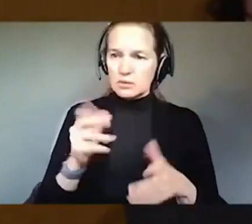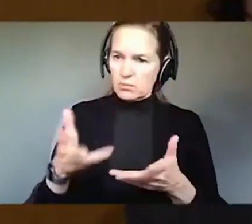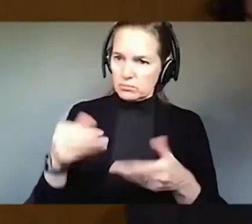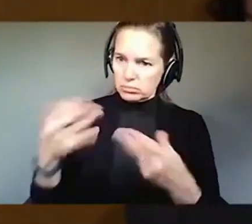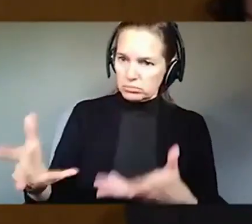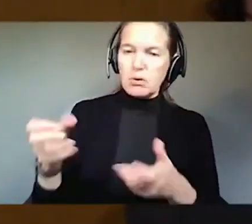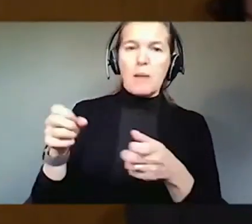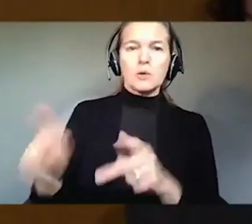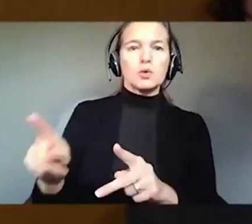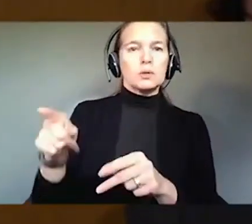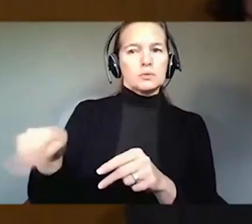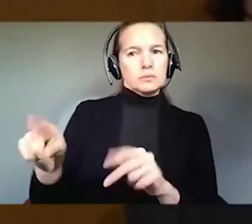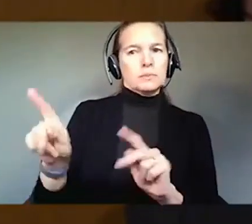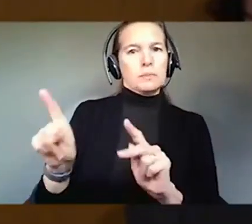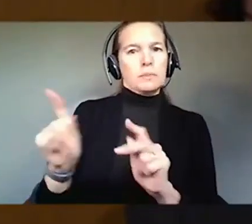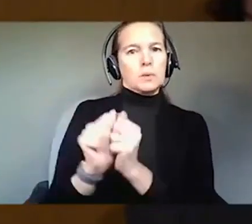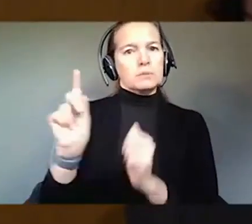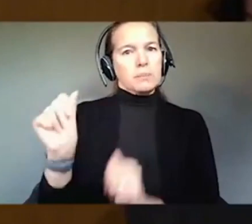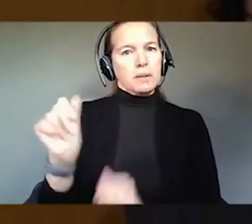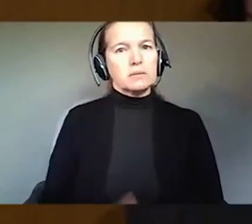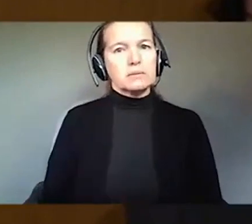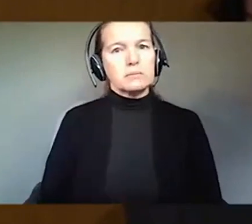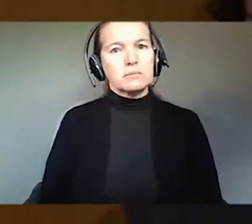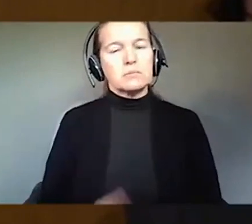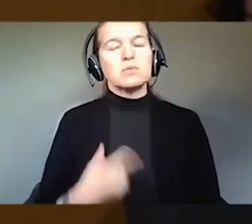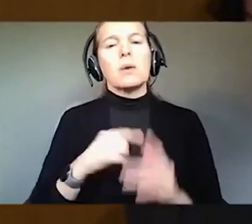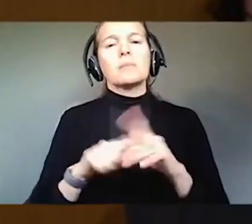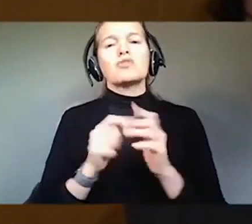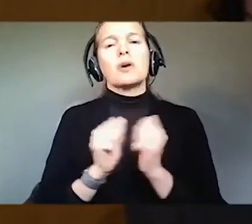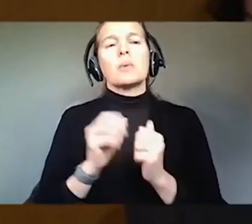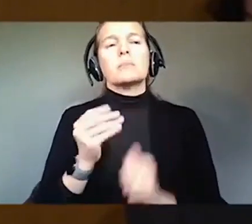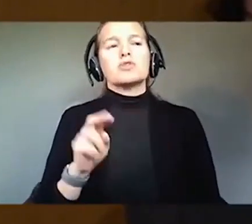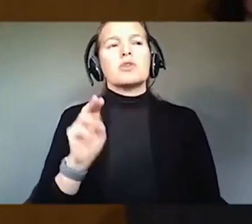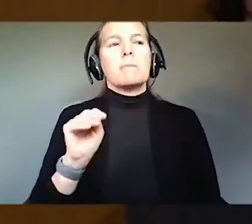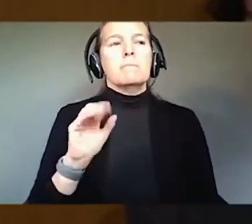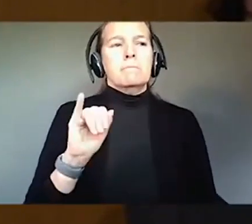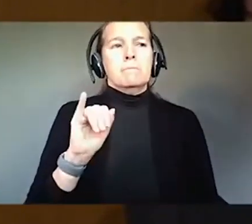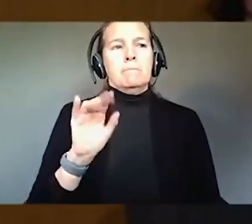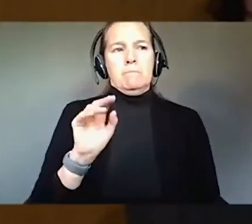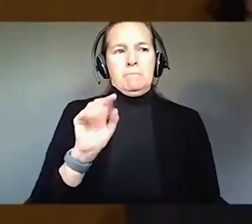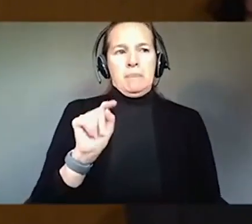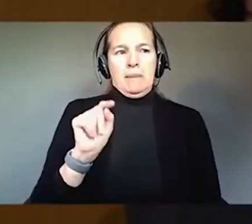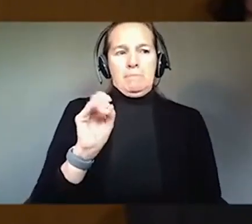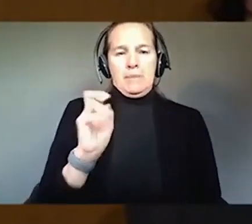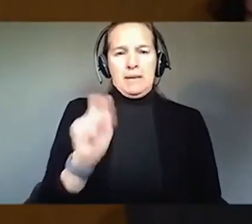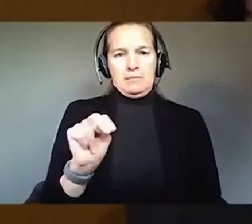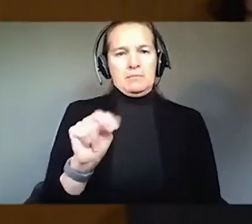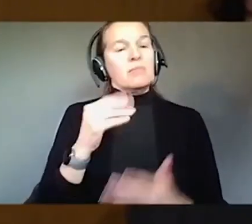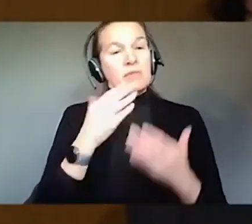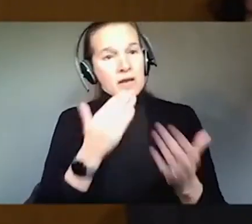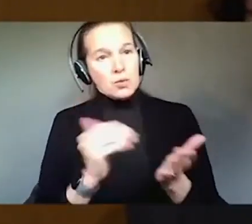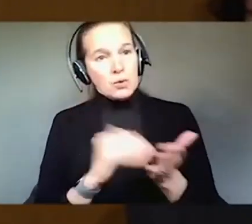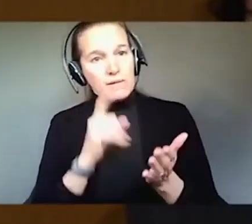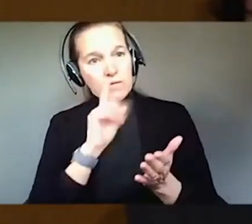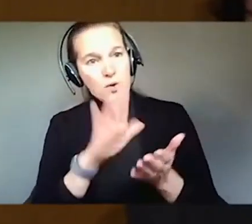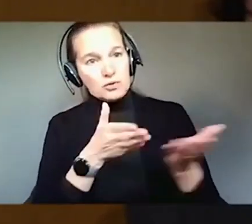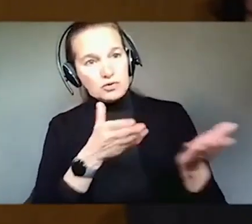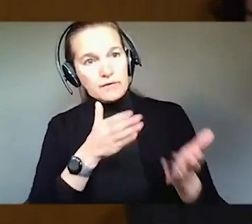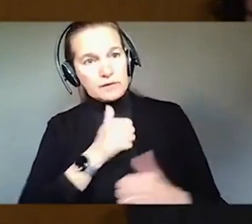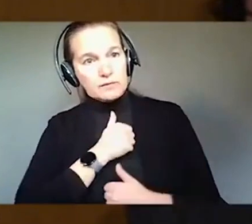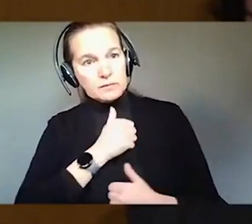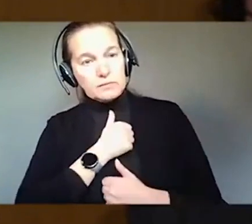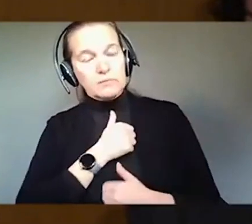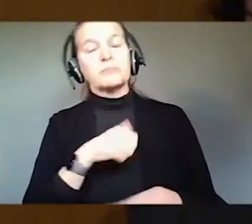opportunities. So, actually I'll start with Mr. Mittman. Again, thank you very much Mr. Mittman for your service. You have extensive